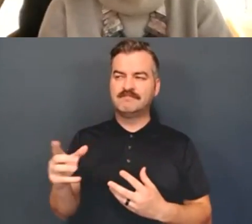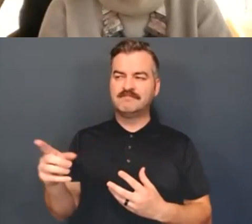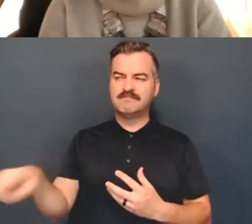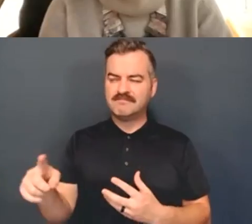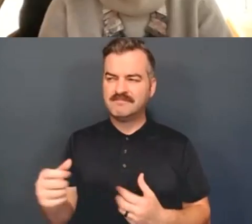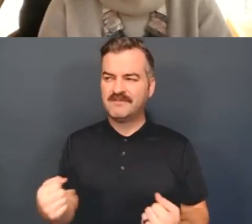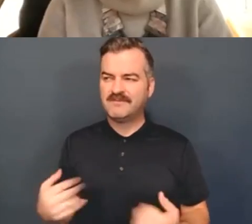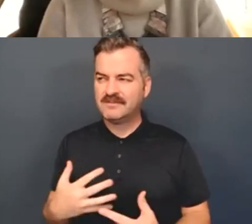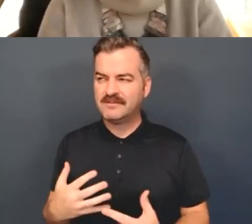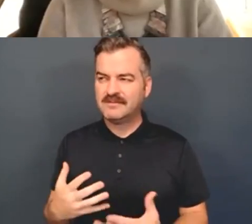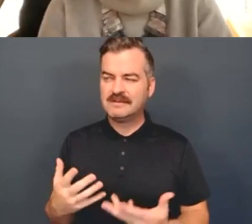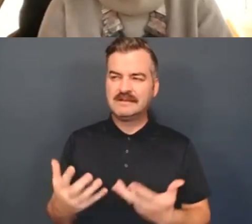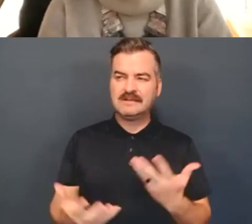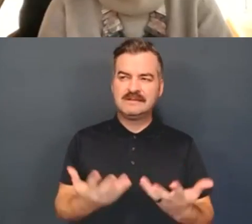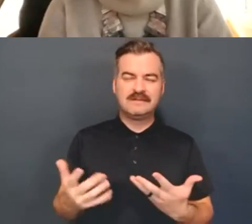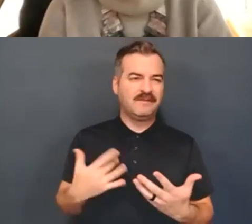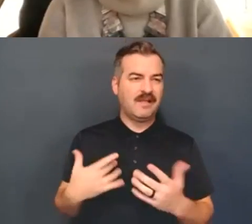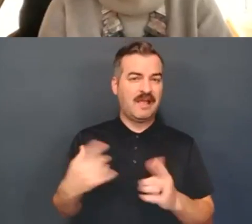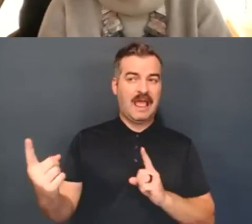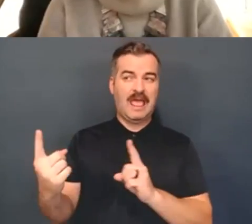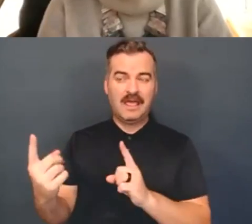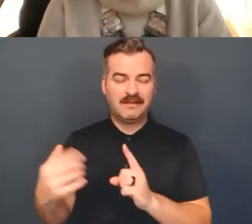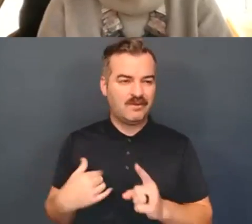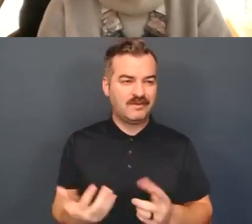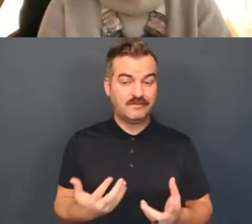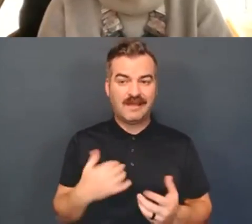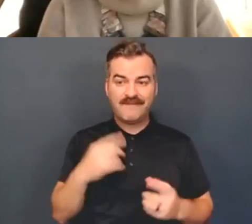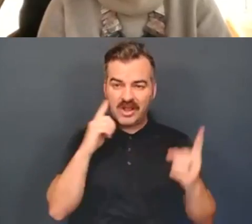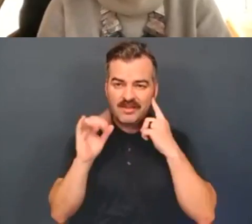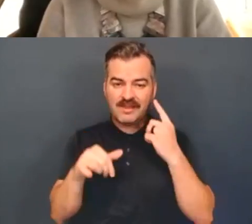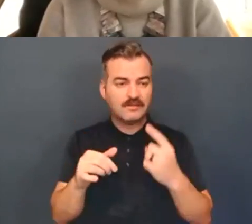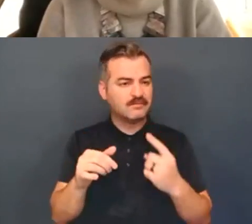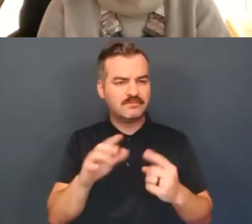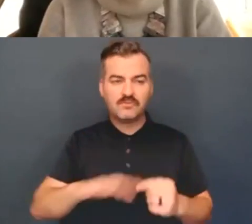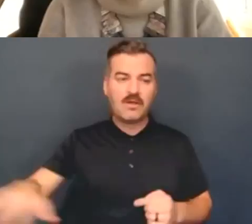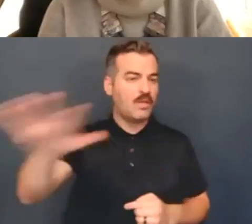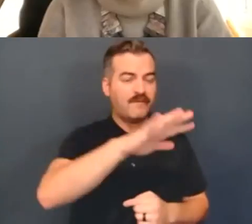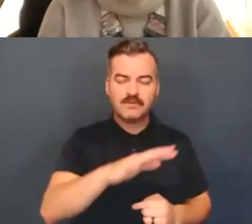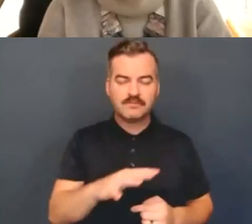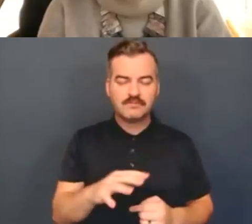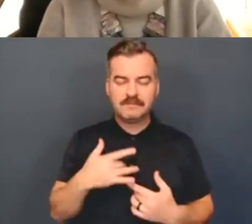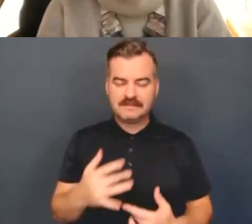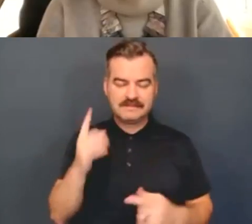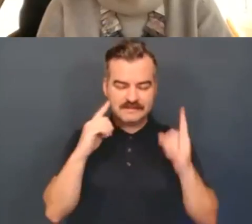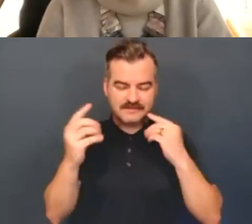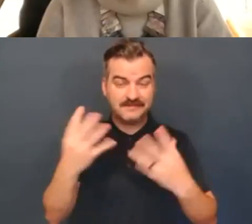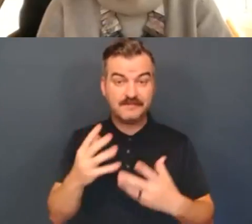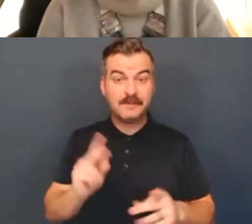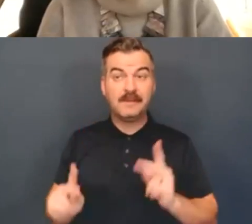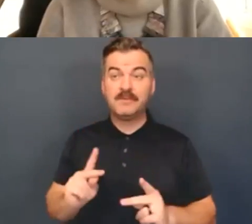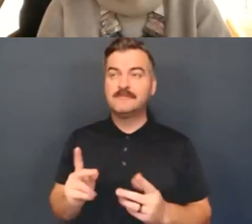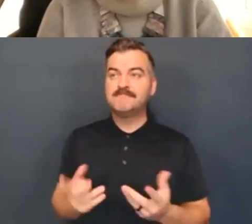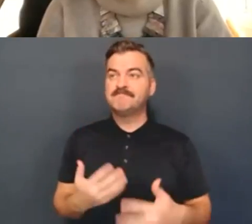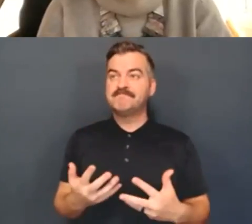of approaching this subject with, and I hear these stories from everywhere all the time that people are very afraid